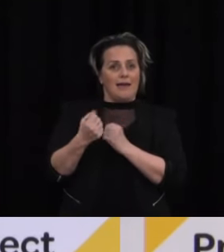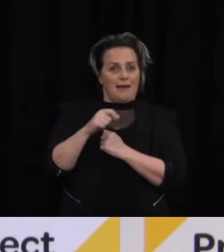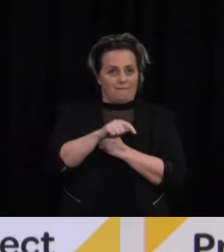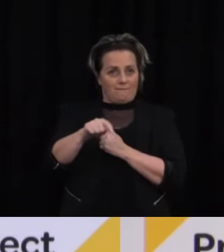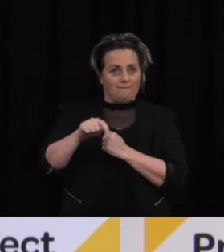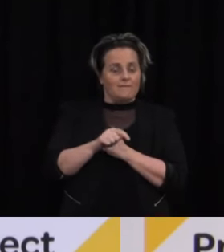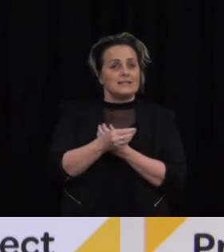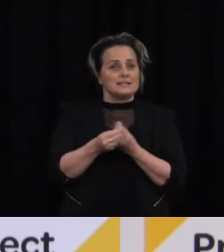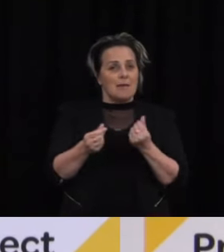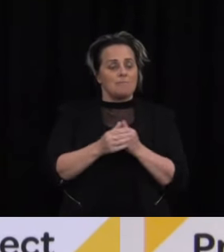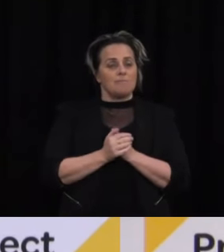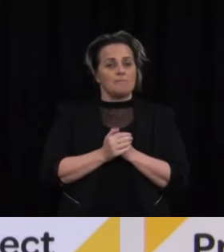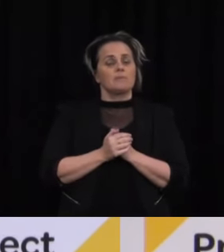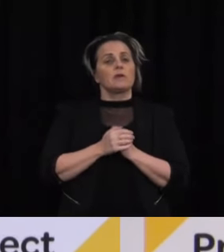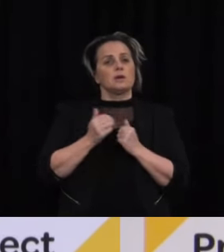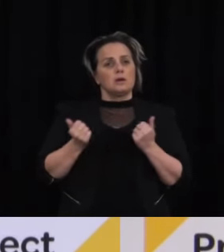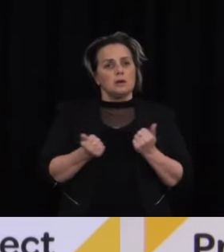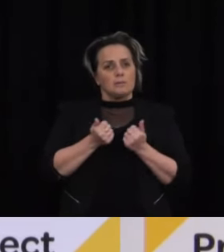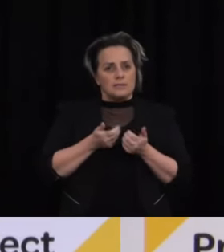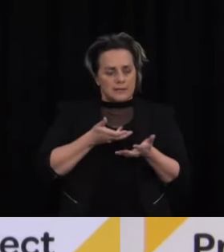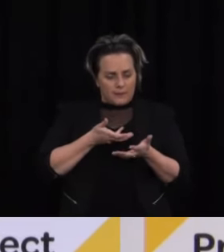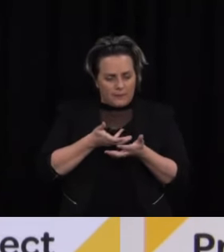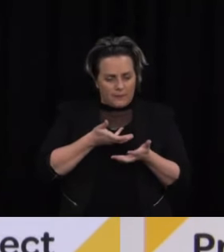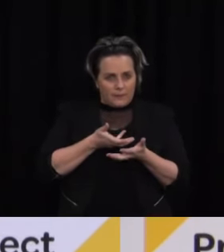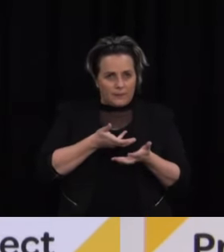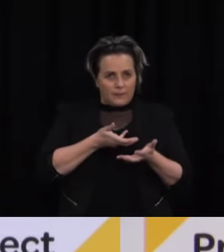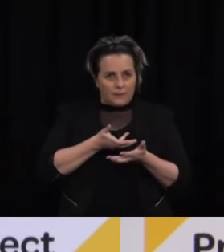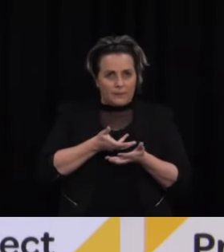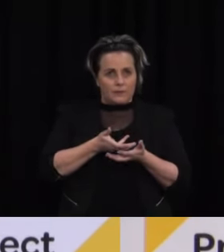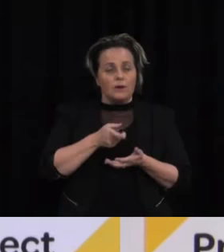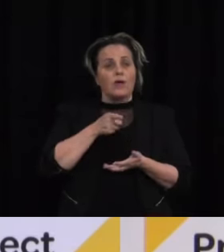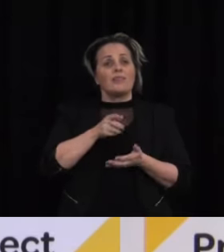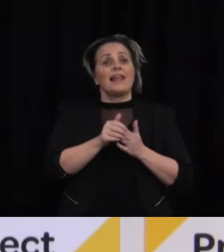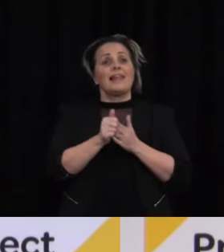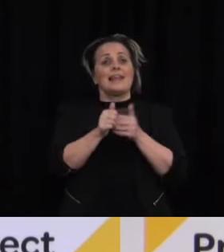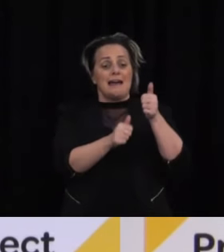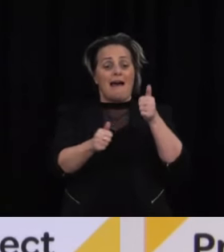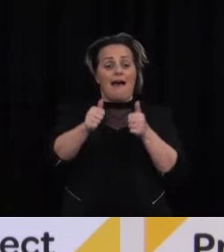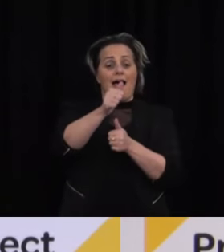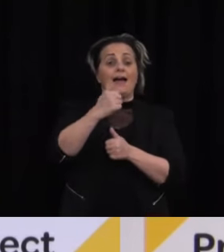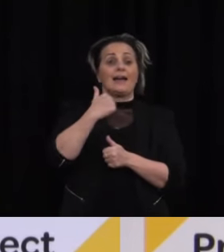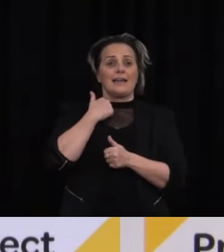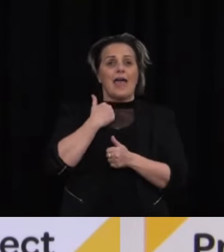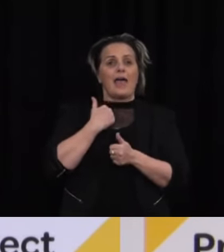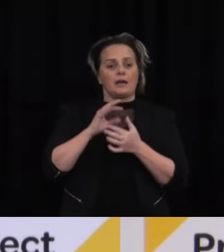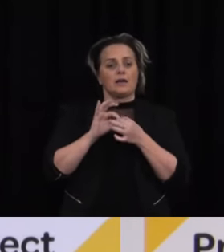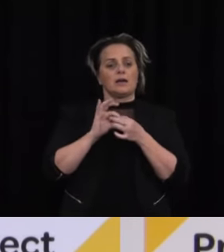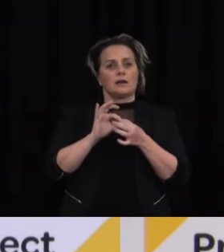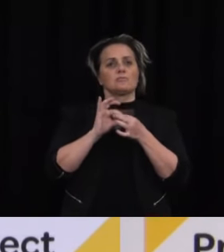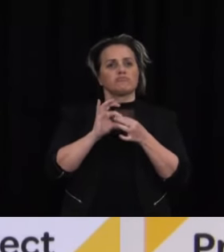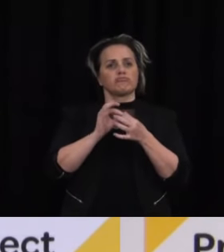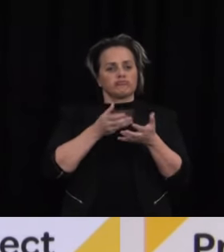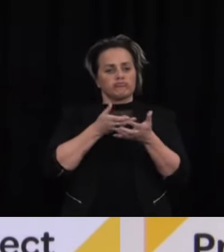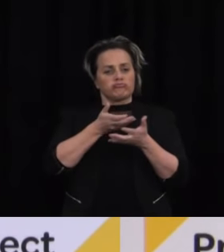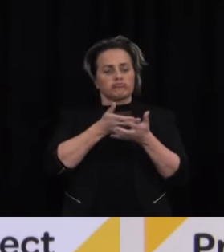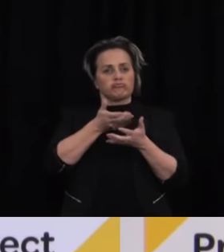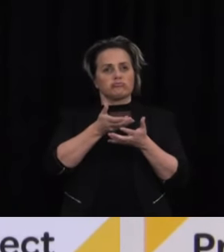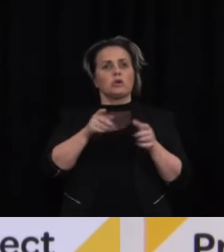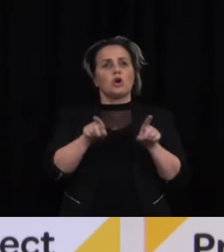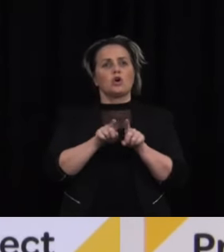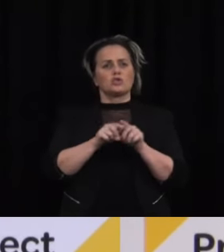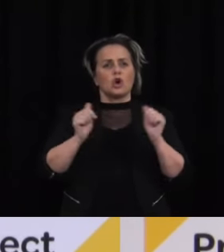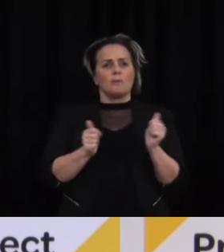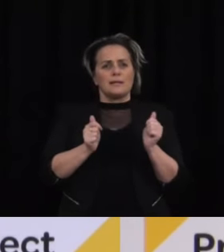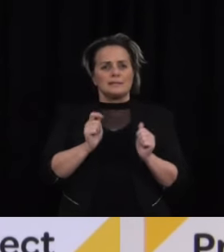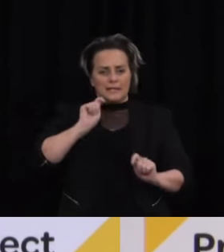had a lot of engagement including with the leadership of those gangs and that's seen very good take up of testing because